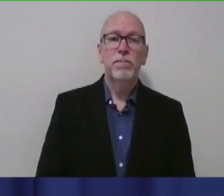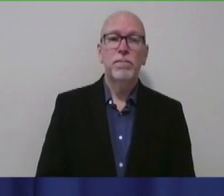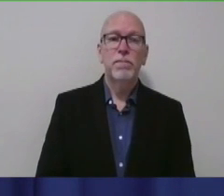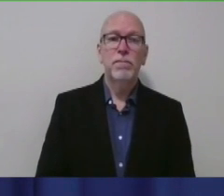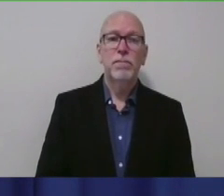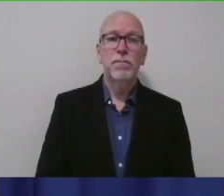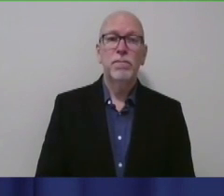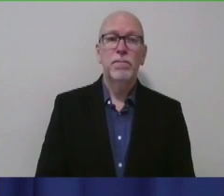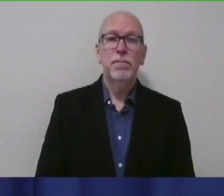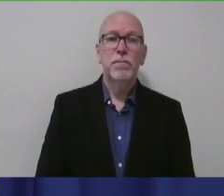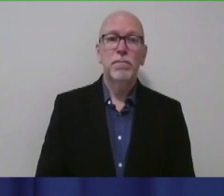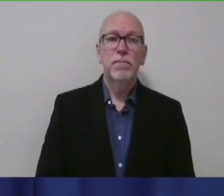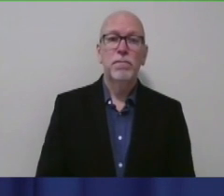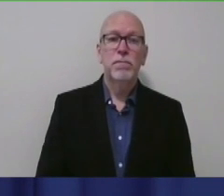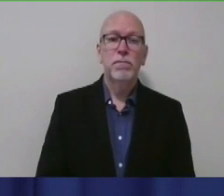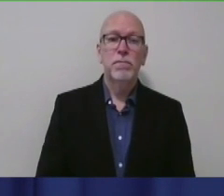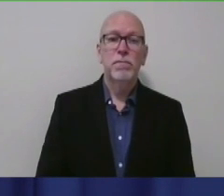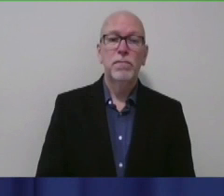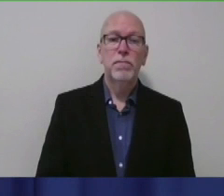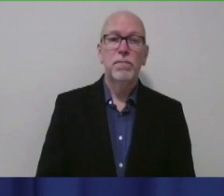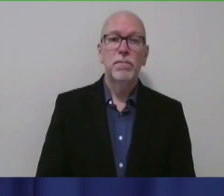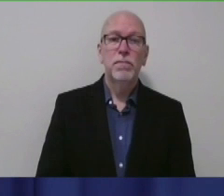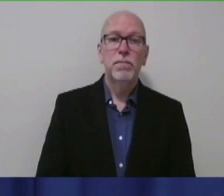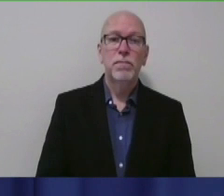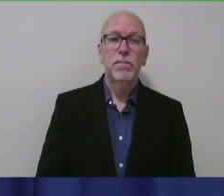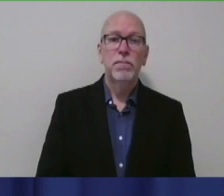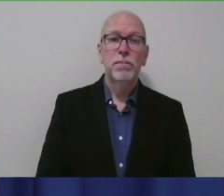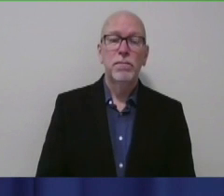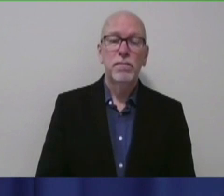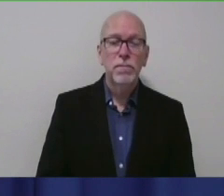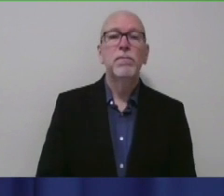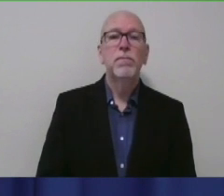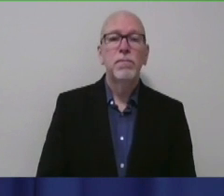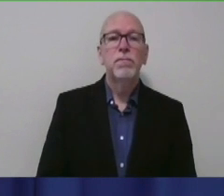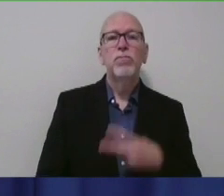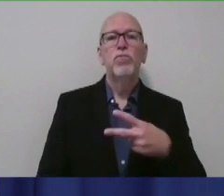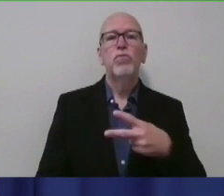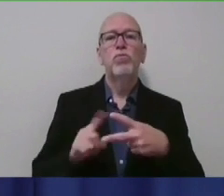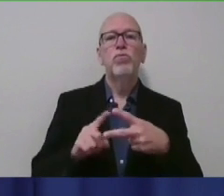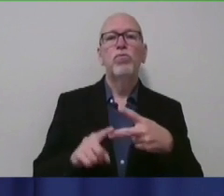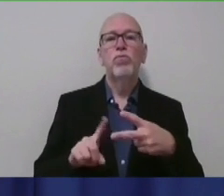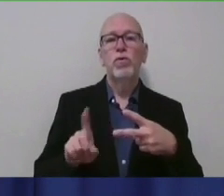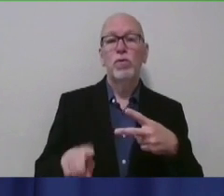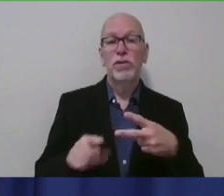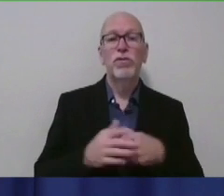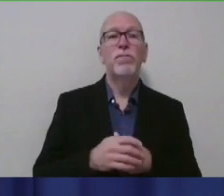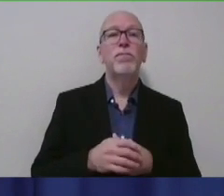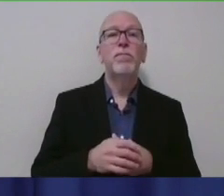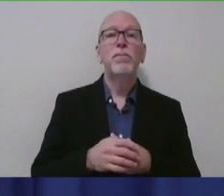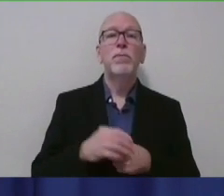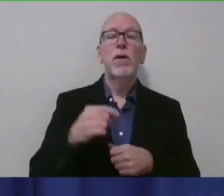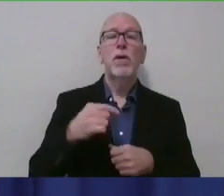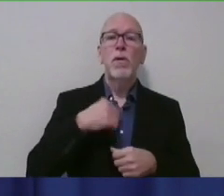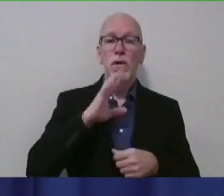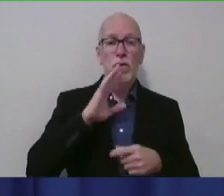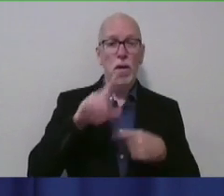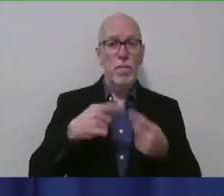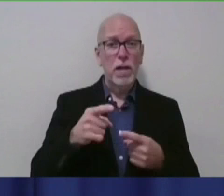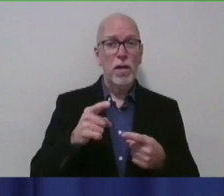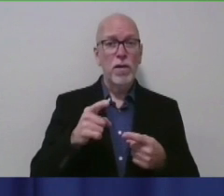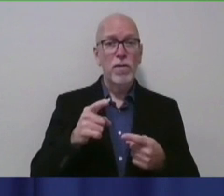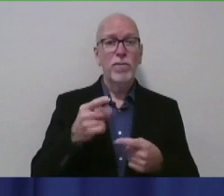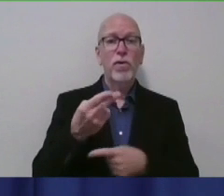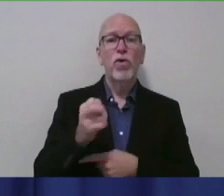Good morning. Good morning. So two quick questions. When we talk about reaching herd immunity,